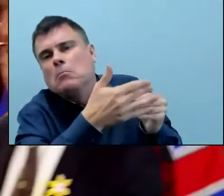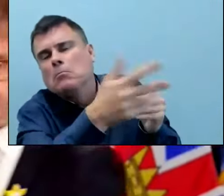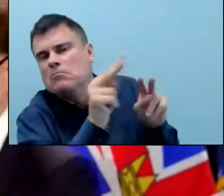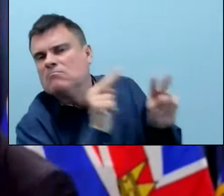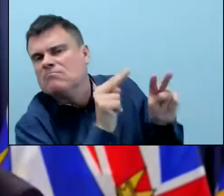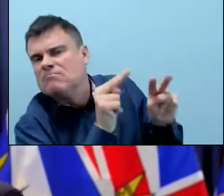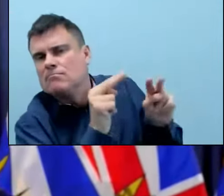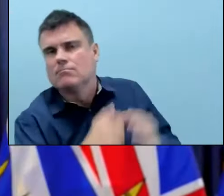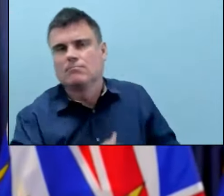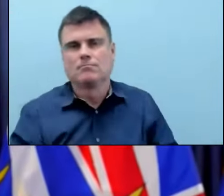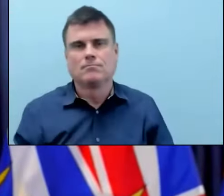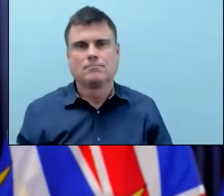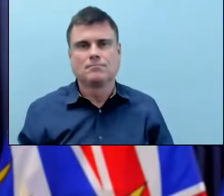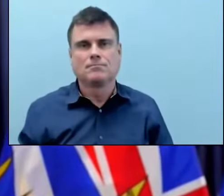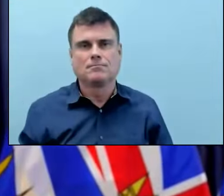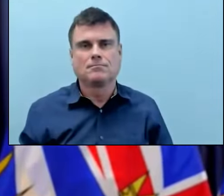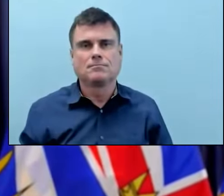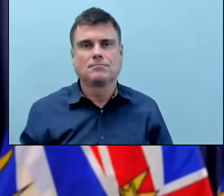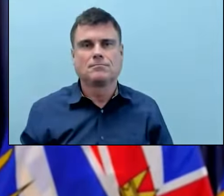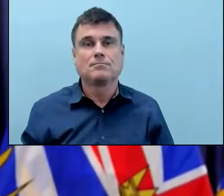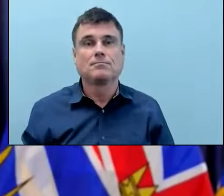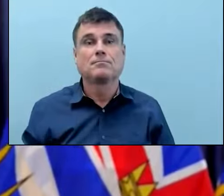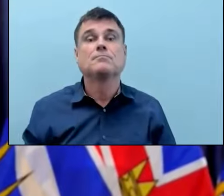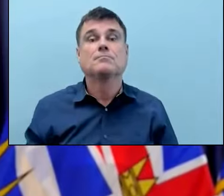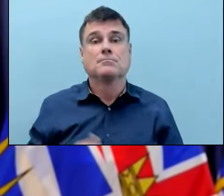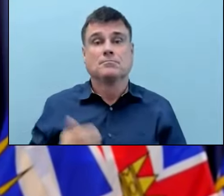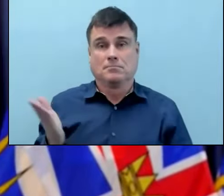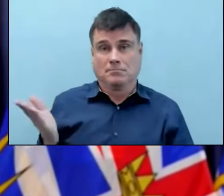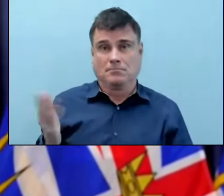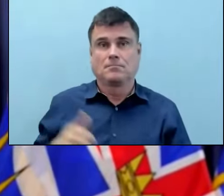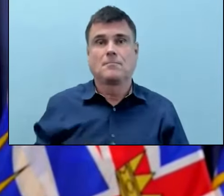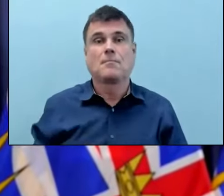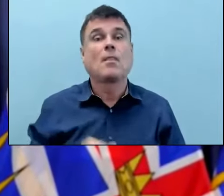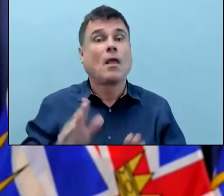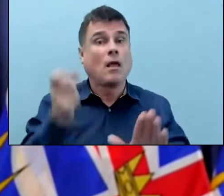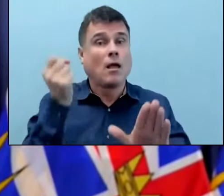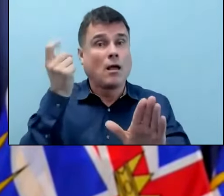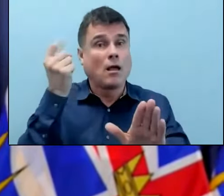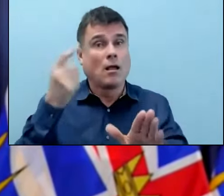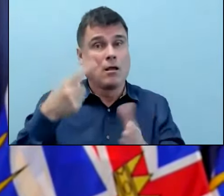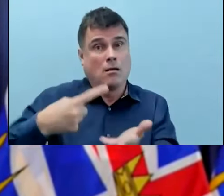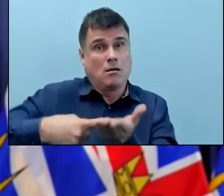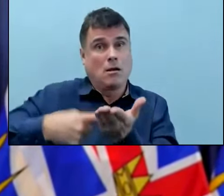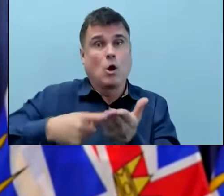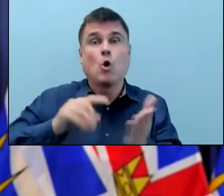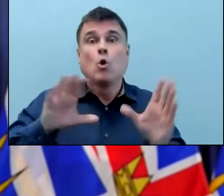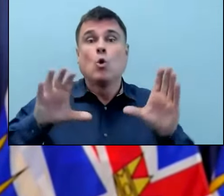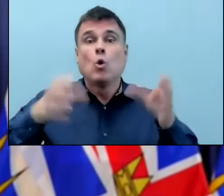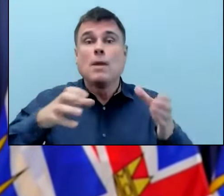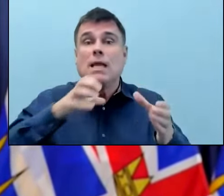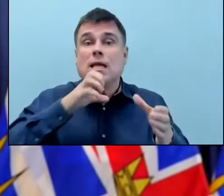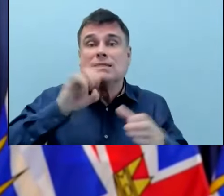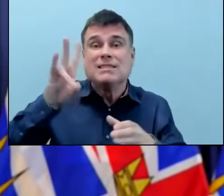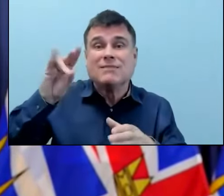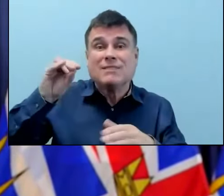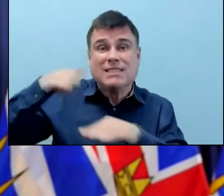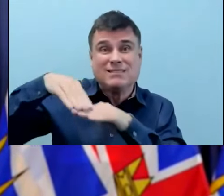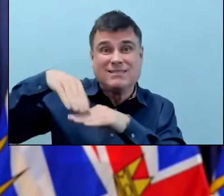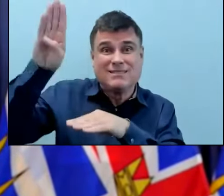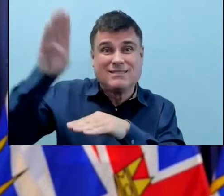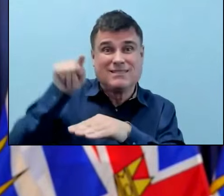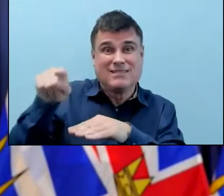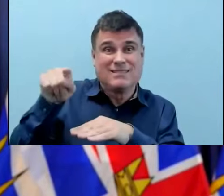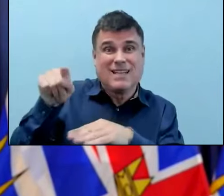And just say that we're talking about people 70 and above, so put this in context, between 94 and 94 and people